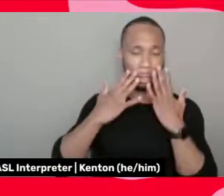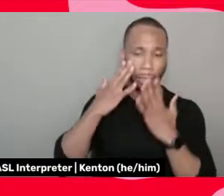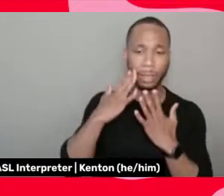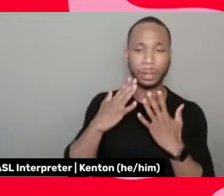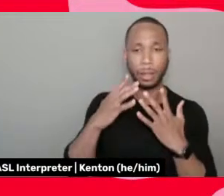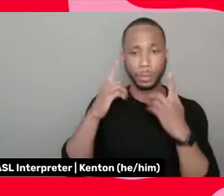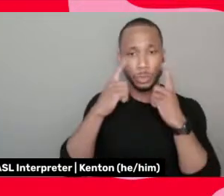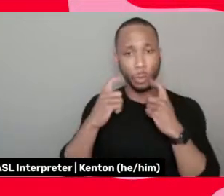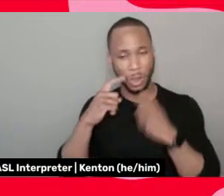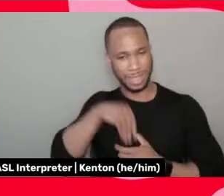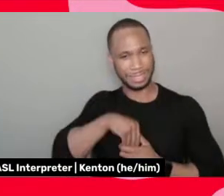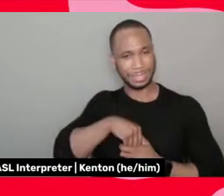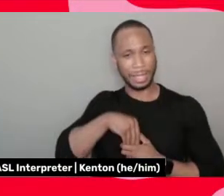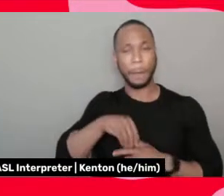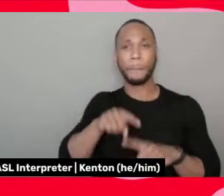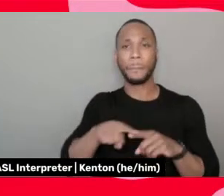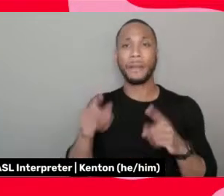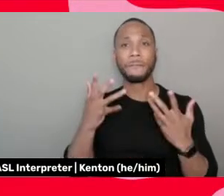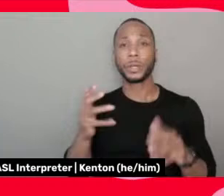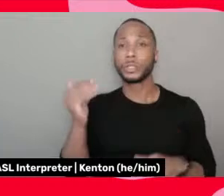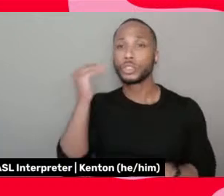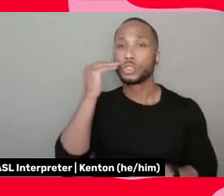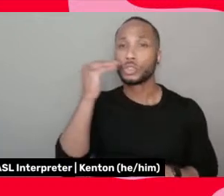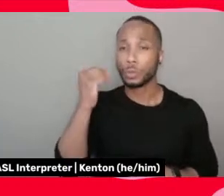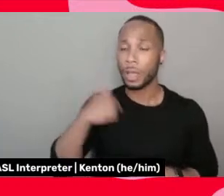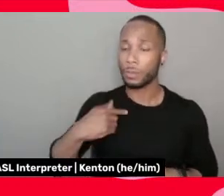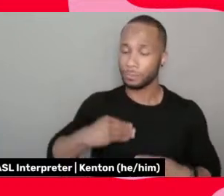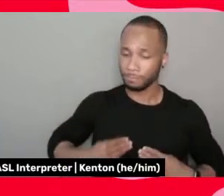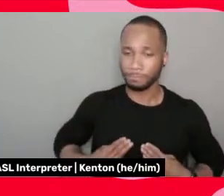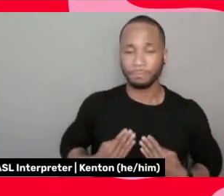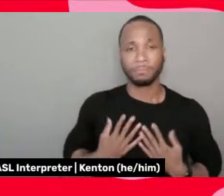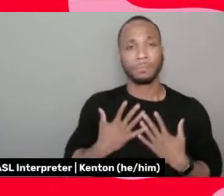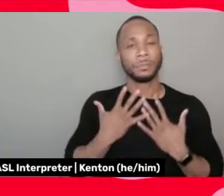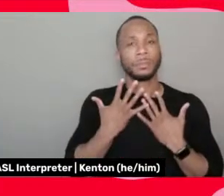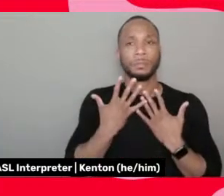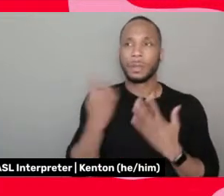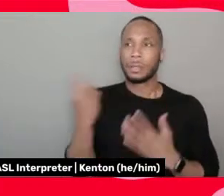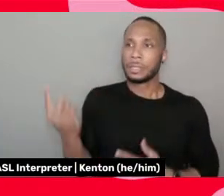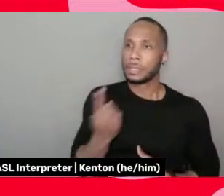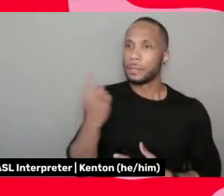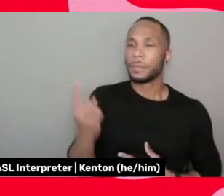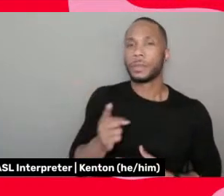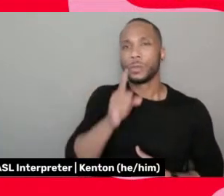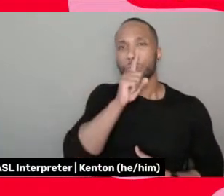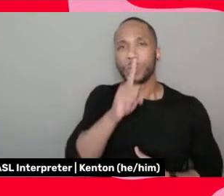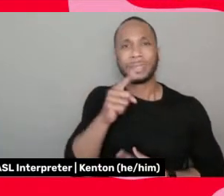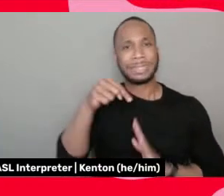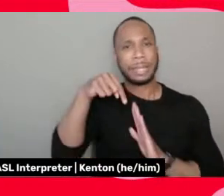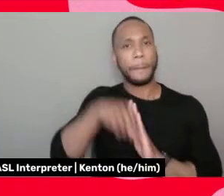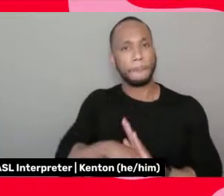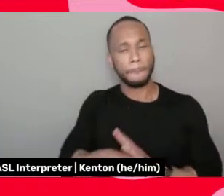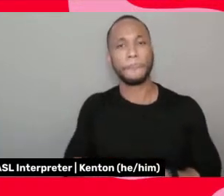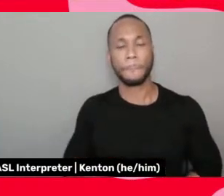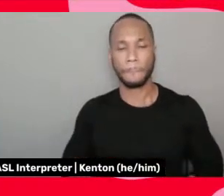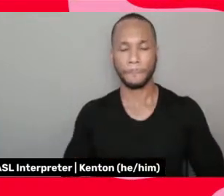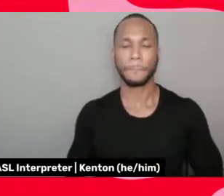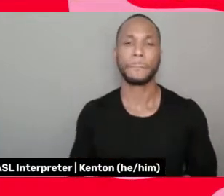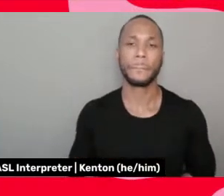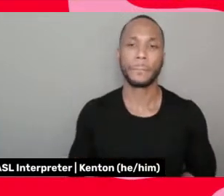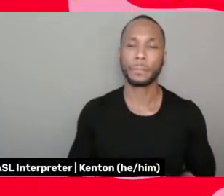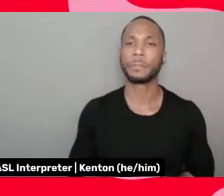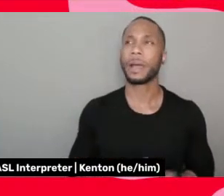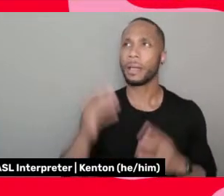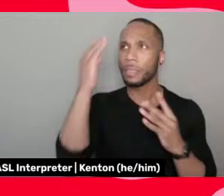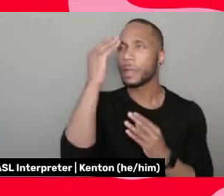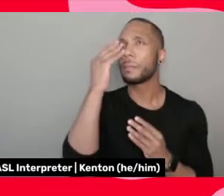inside, but I knew that I was lifted by something very, very deep. Um, I think about a